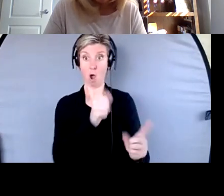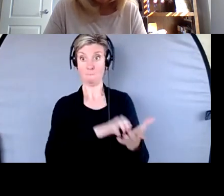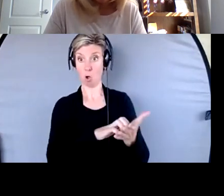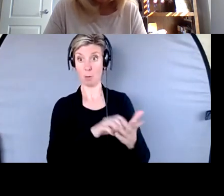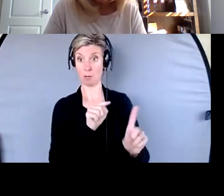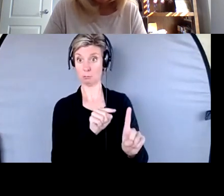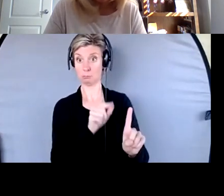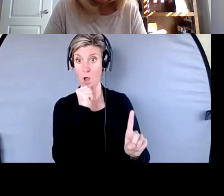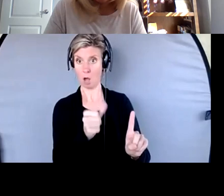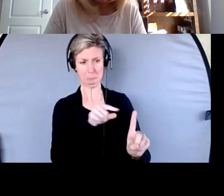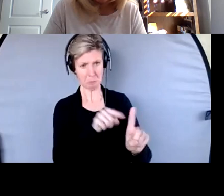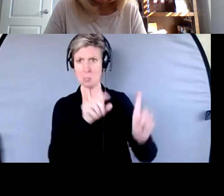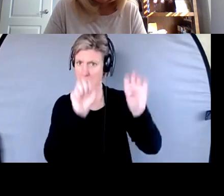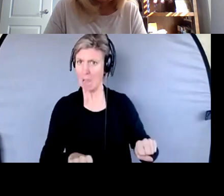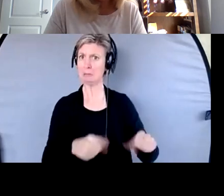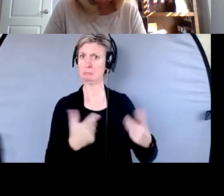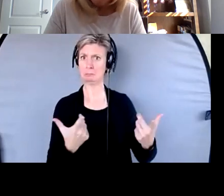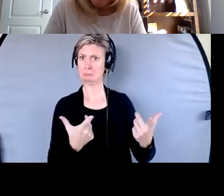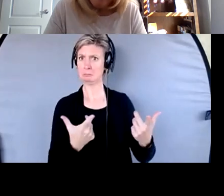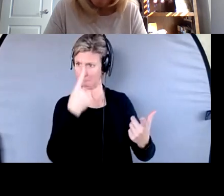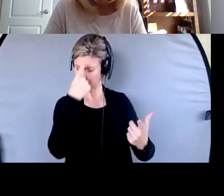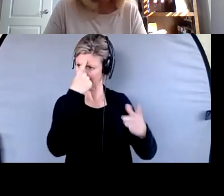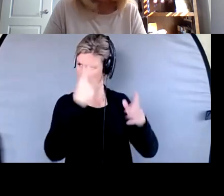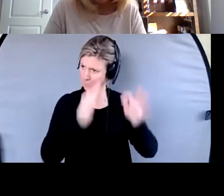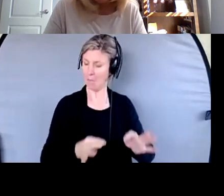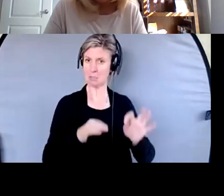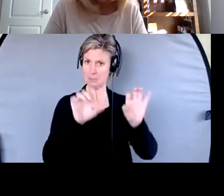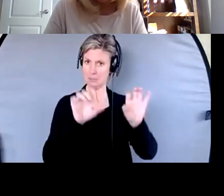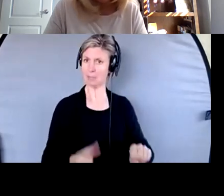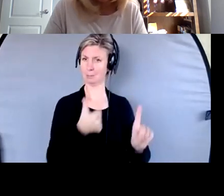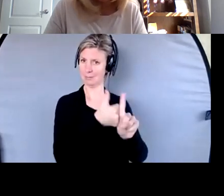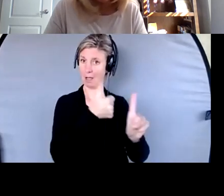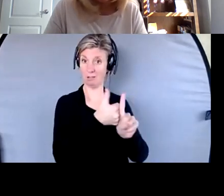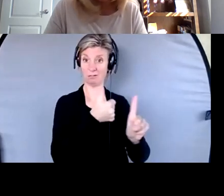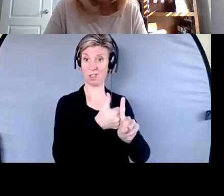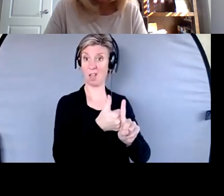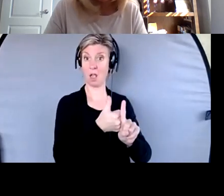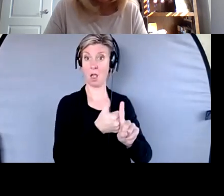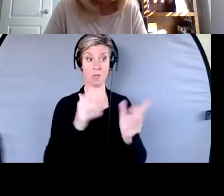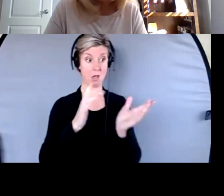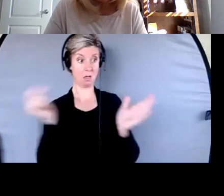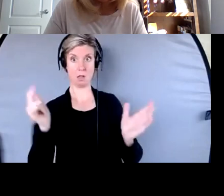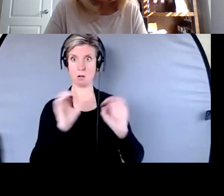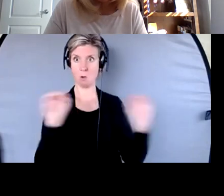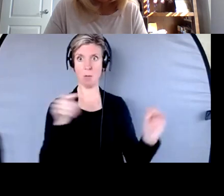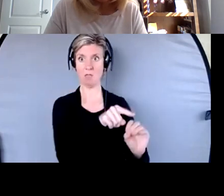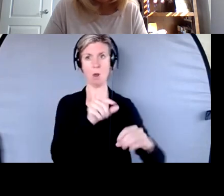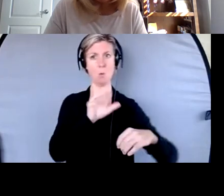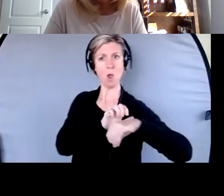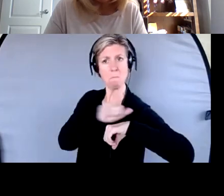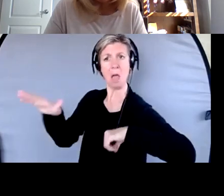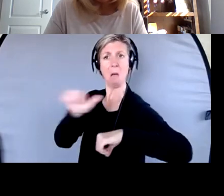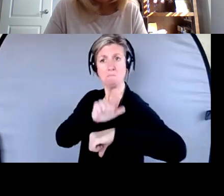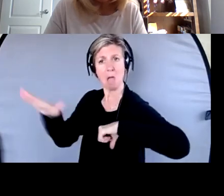capable, they know they're being taken advantage of and they're spending, you know, hundreds of thousands of dollars or, you know, or, or 10,